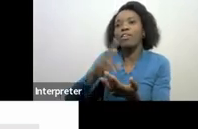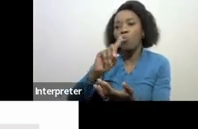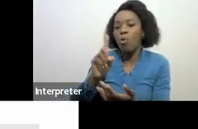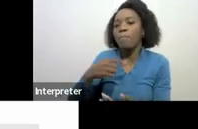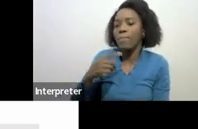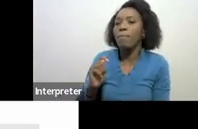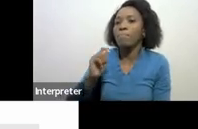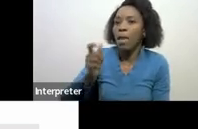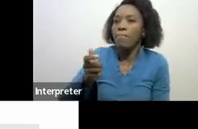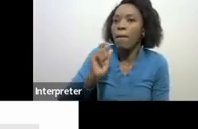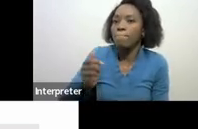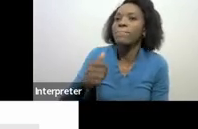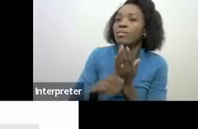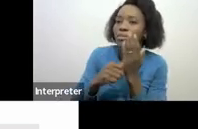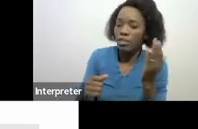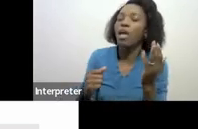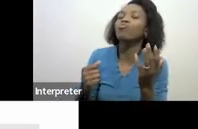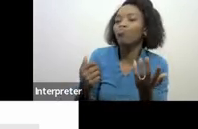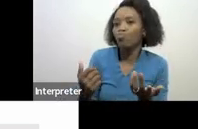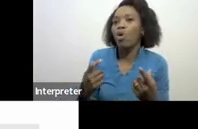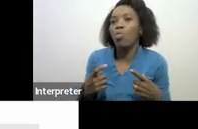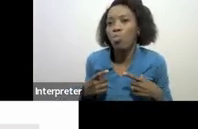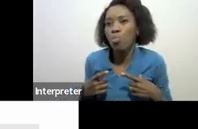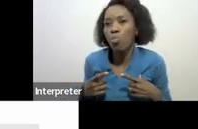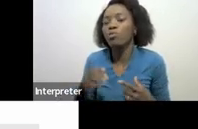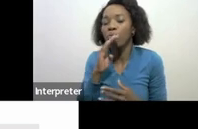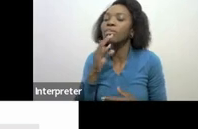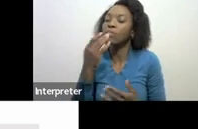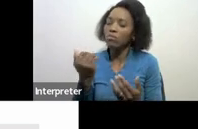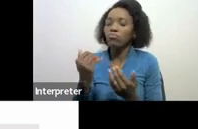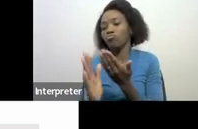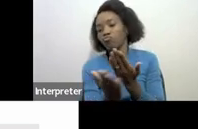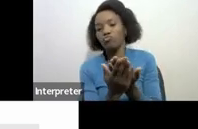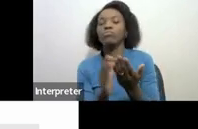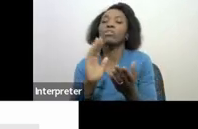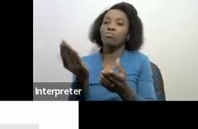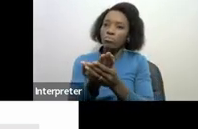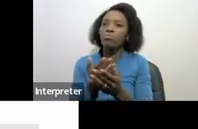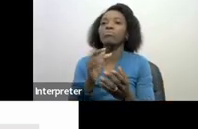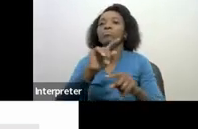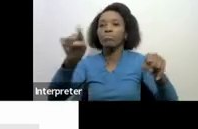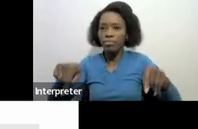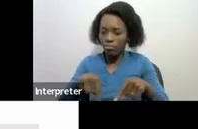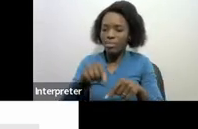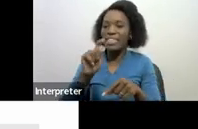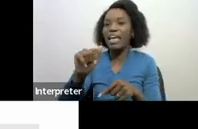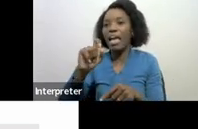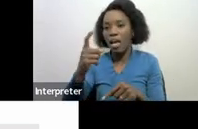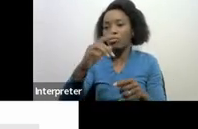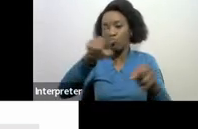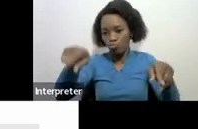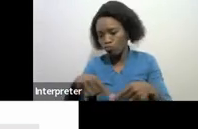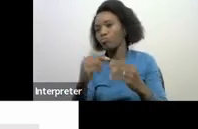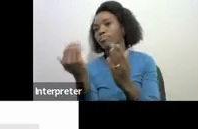and then you submit those tax returns and then the submission period is on the 31st of